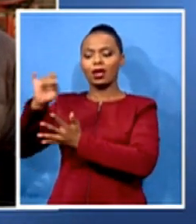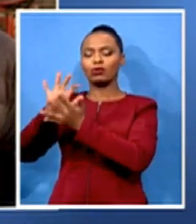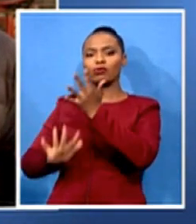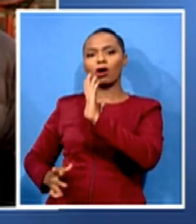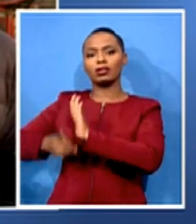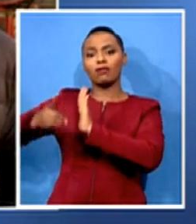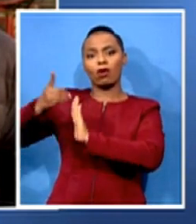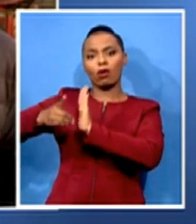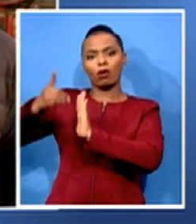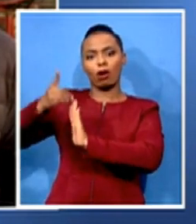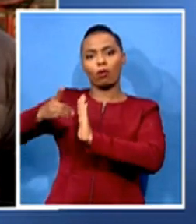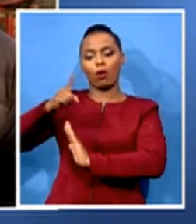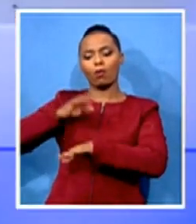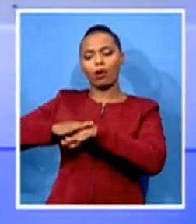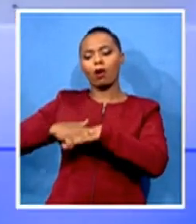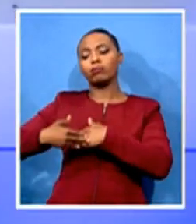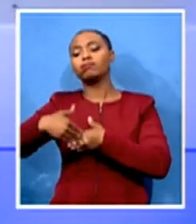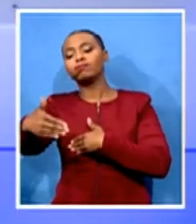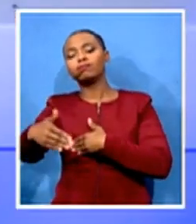Patrick Falk coming to us today from China.